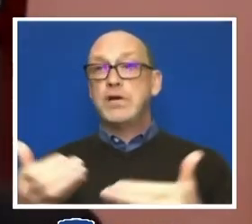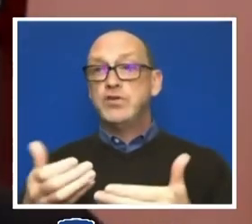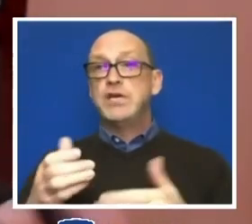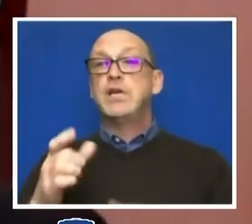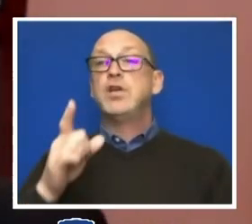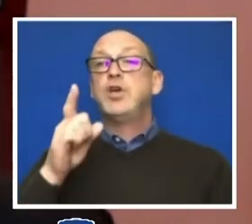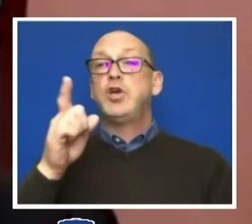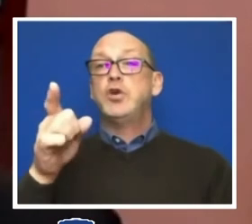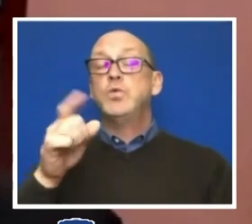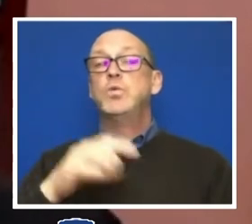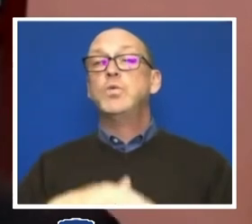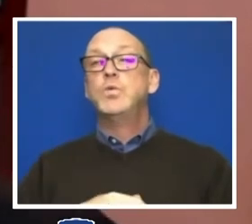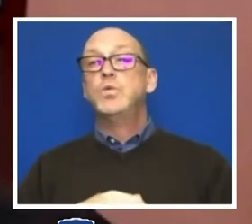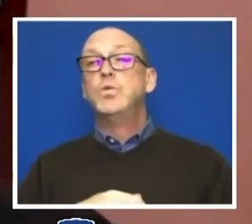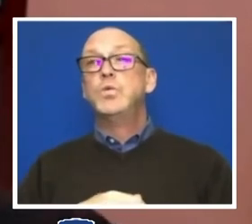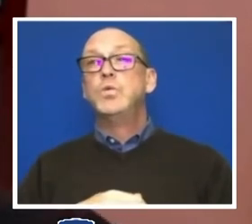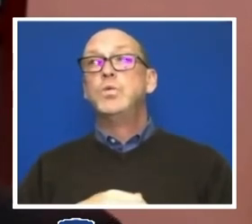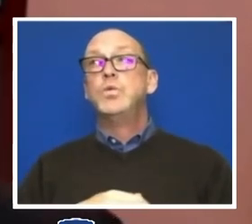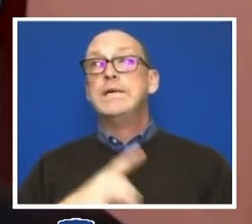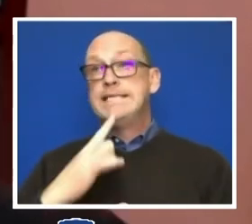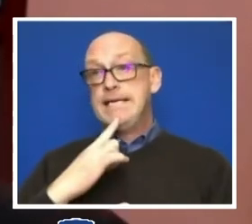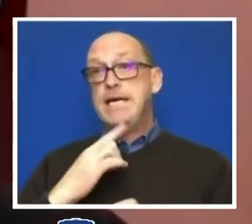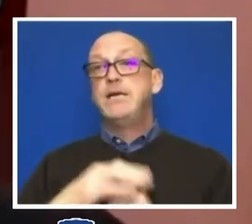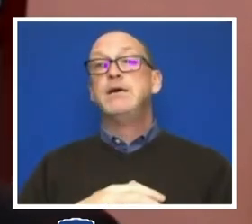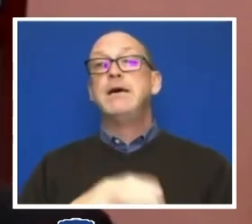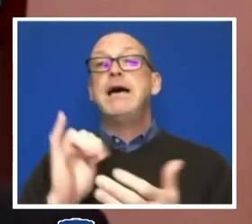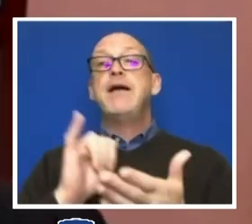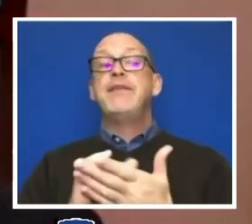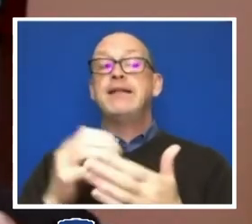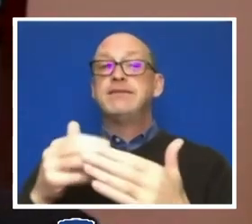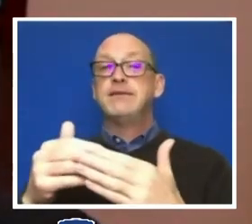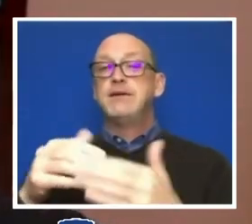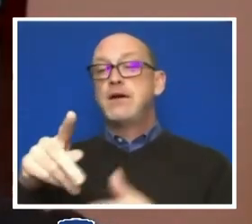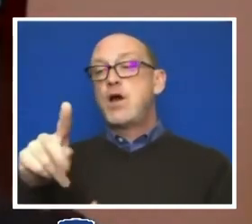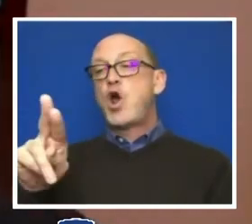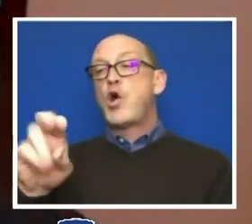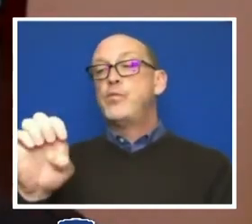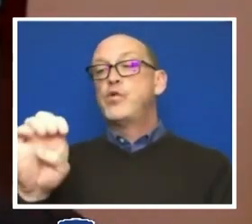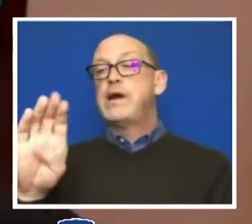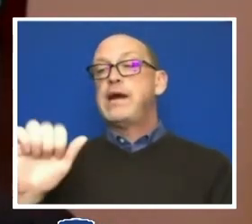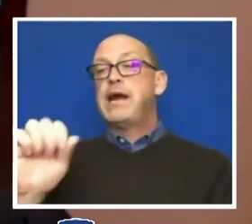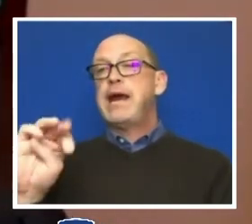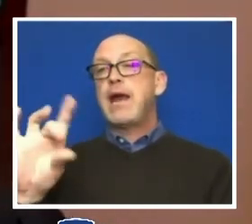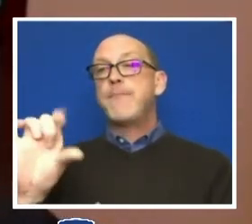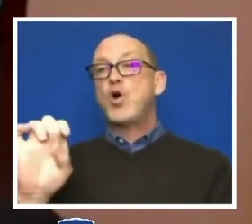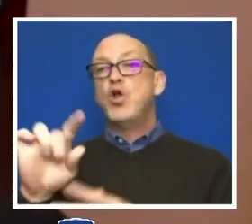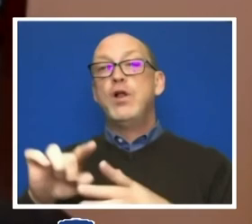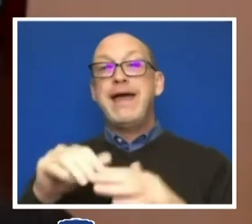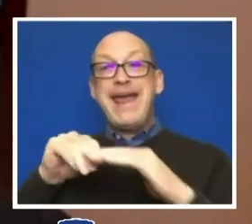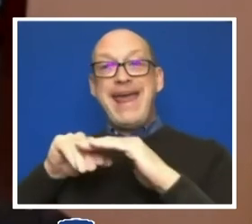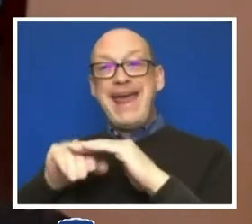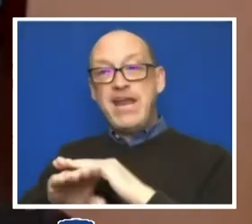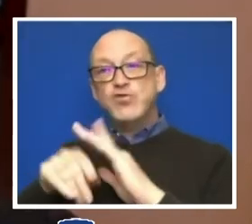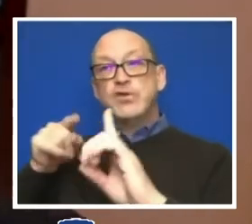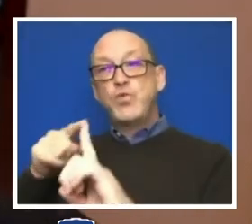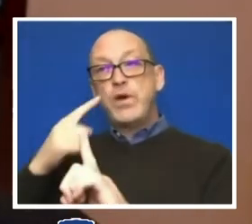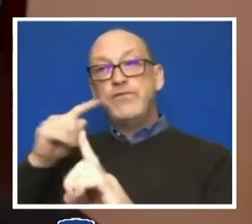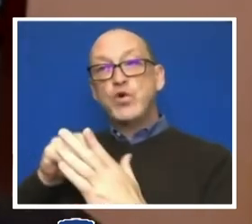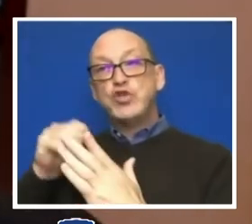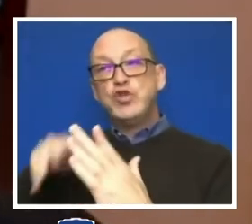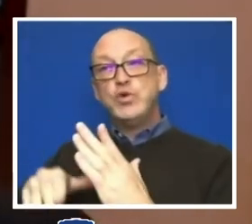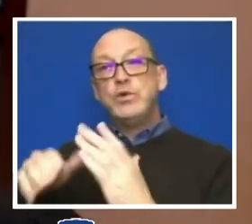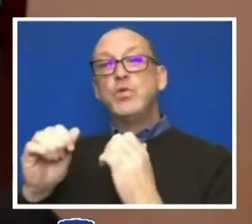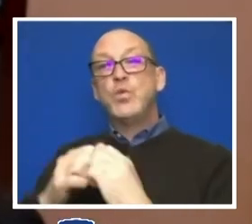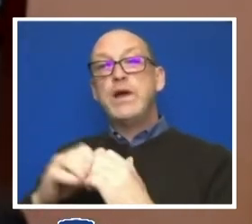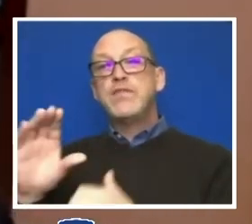stated, is a preamble. It's the it's the entrance point for a student with the